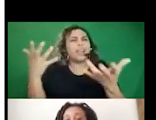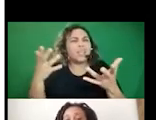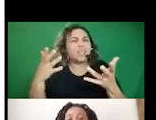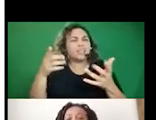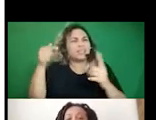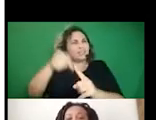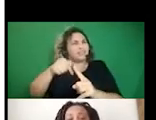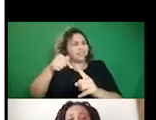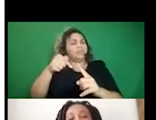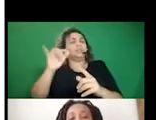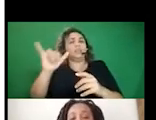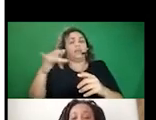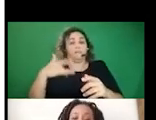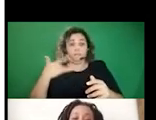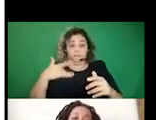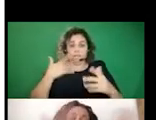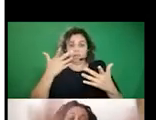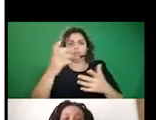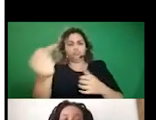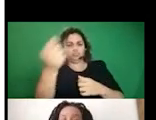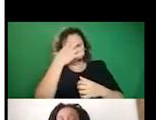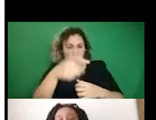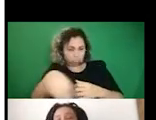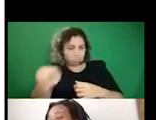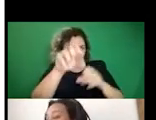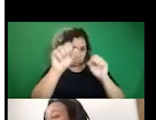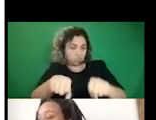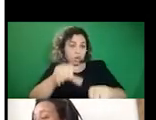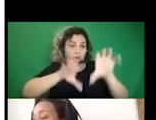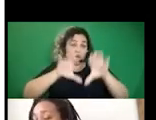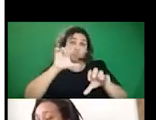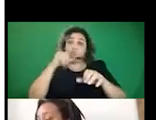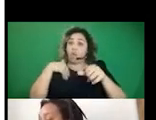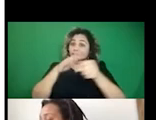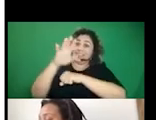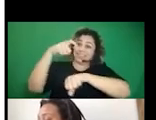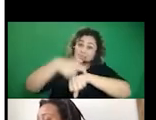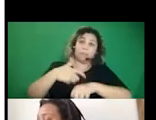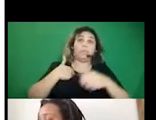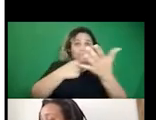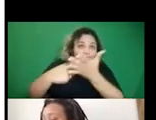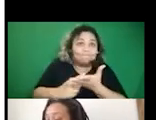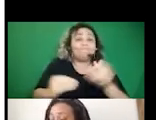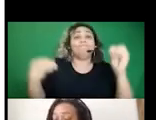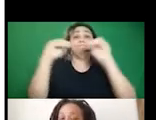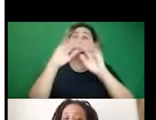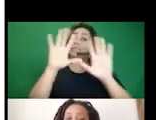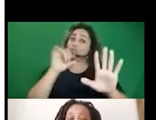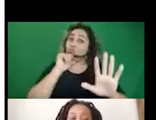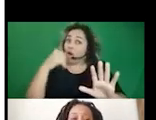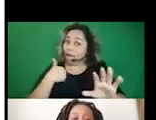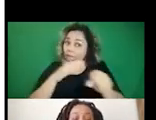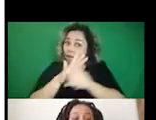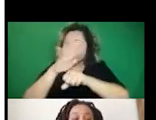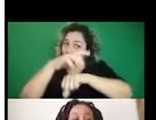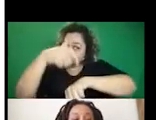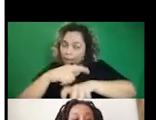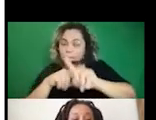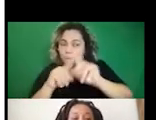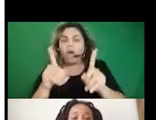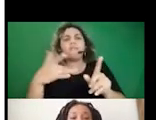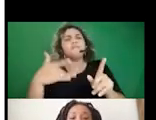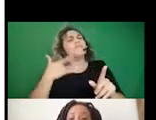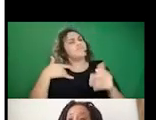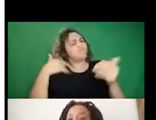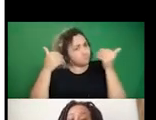Um, and feel free to like drop. So again, we don't have time to like actually get into this, unfortunately, but feel free